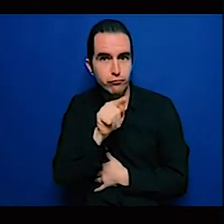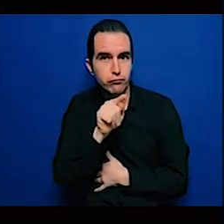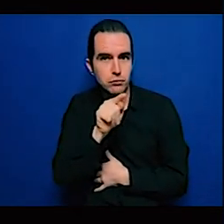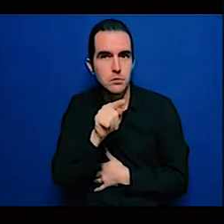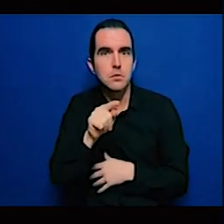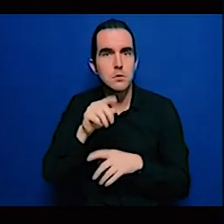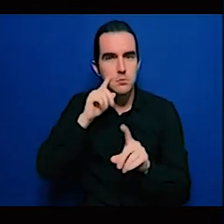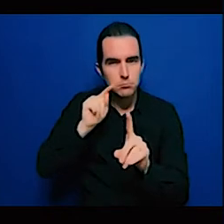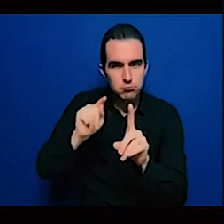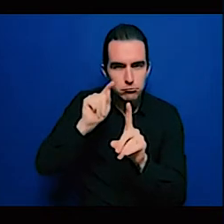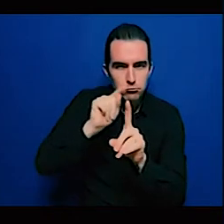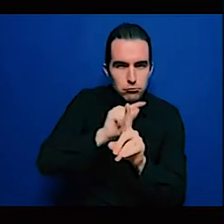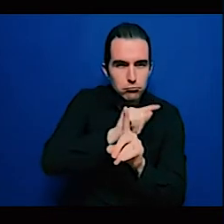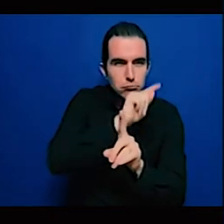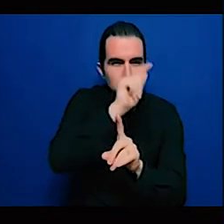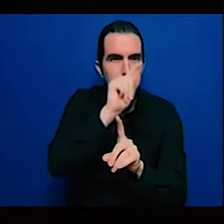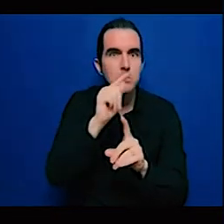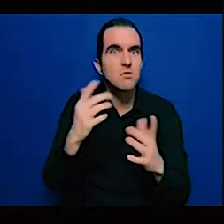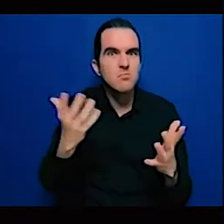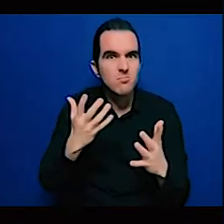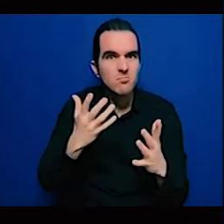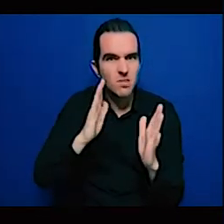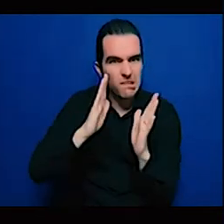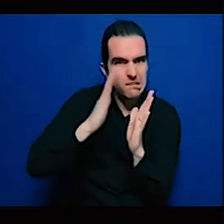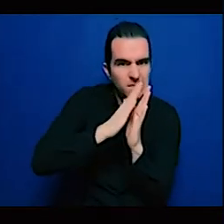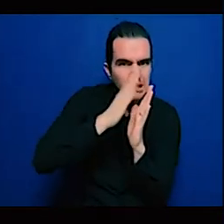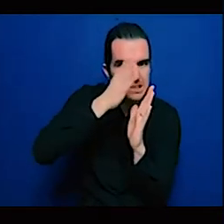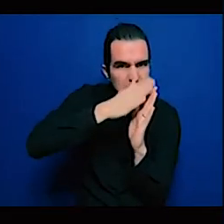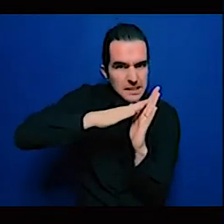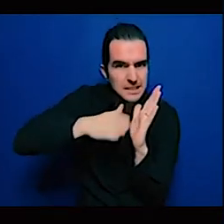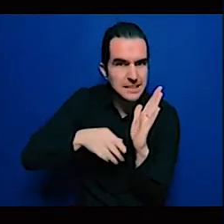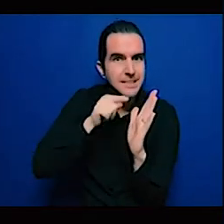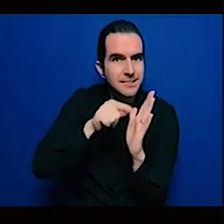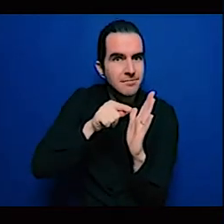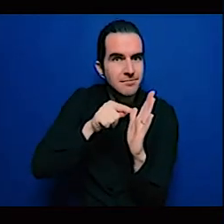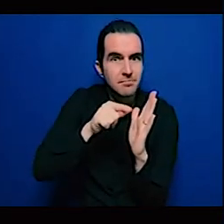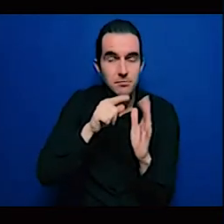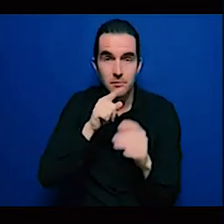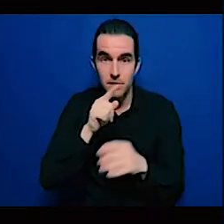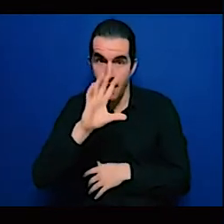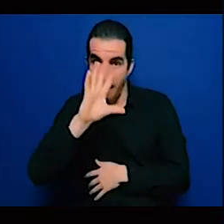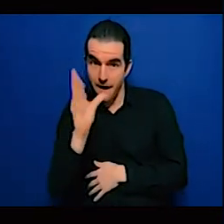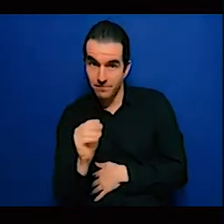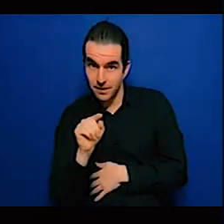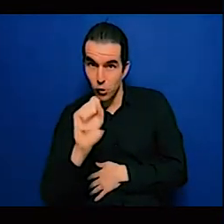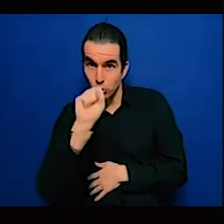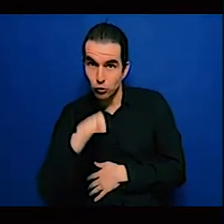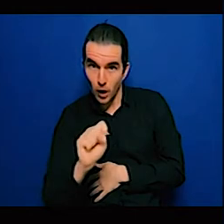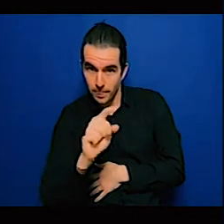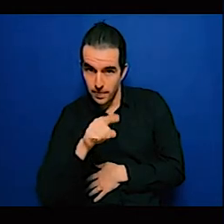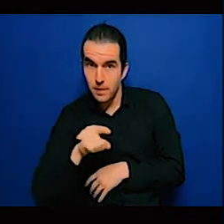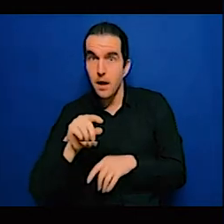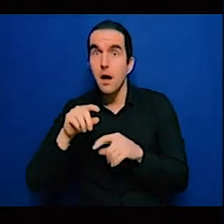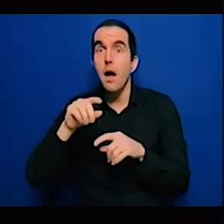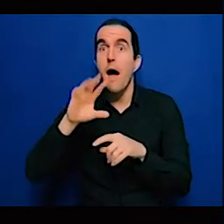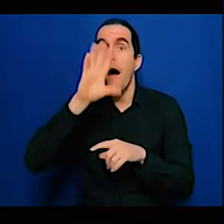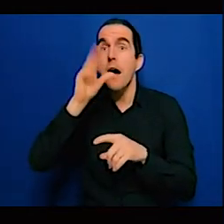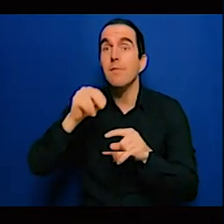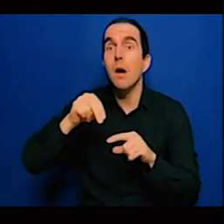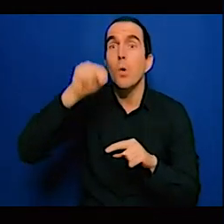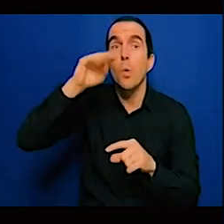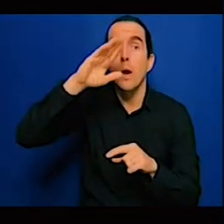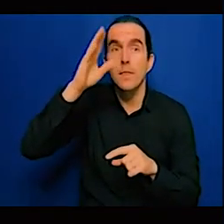representing entire economic sectors, which will be impacted by rising sea levels. And